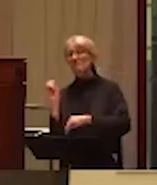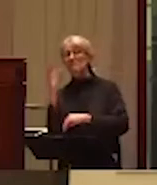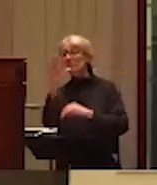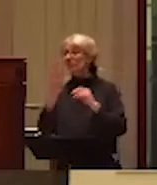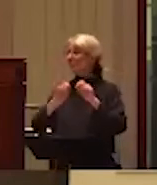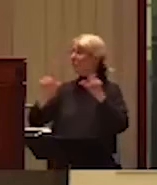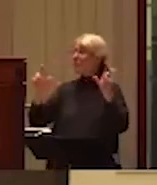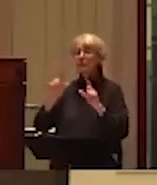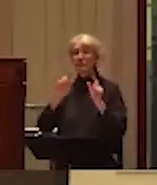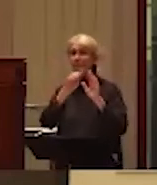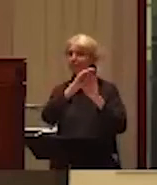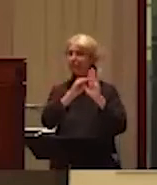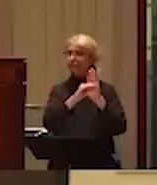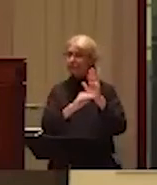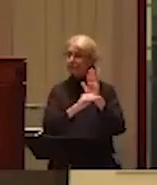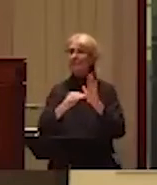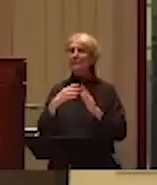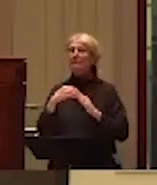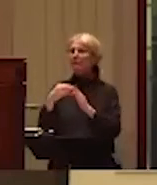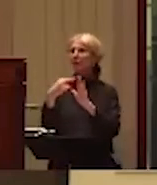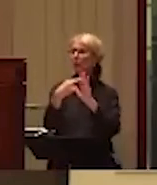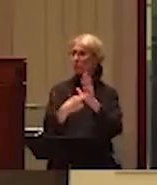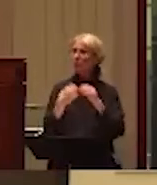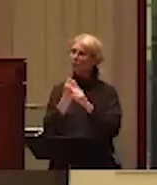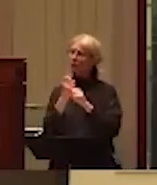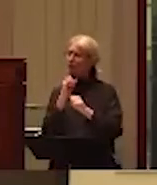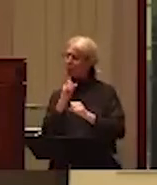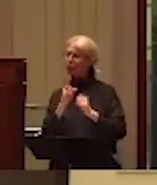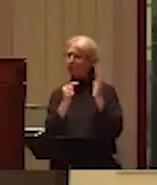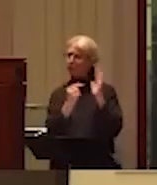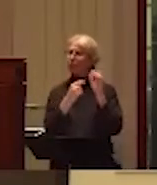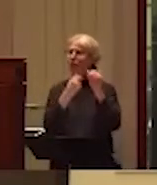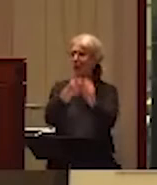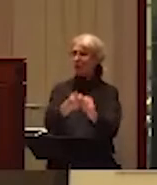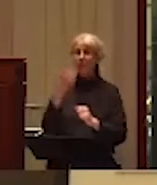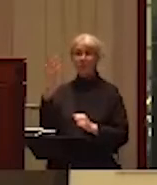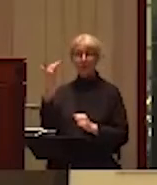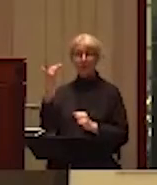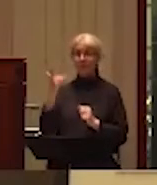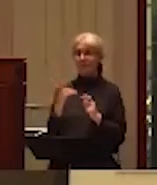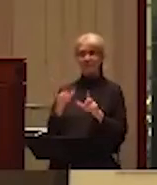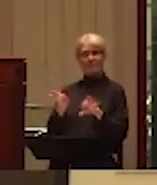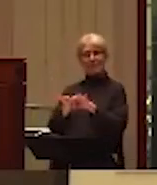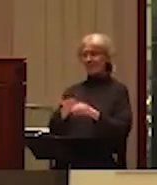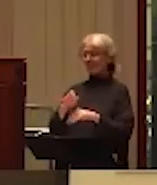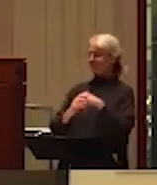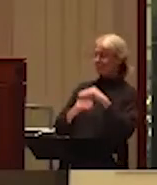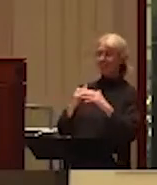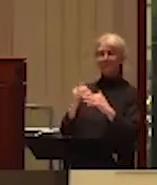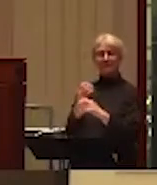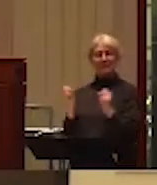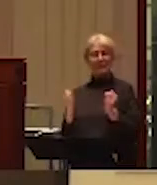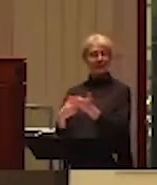with you, that you do make the conversation and discussion that we're going to have tonight a safe and inclusive one.